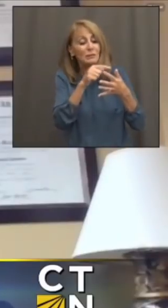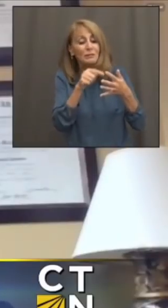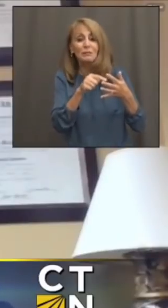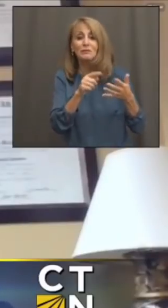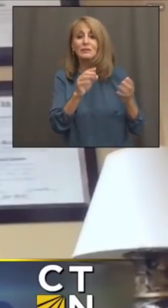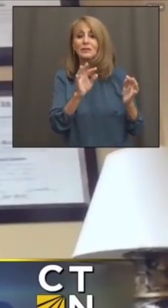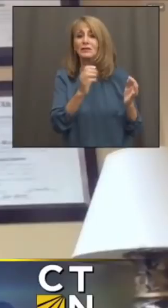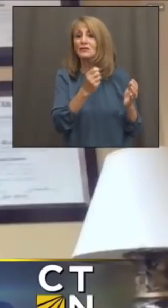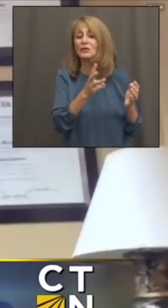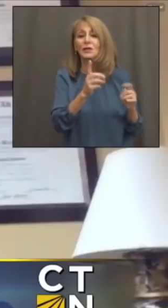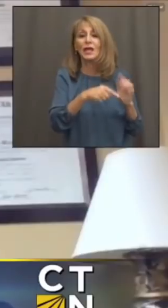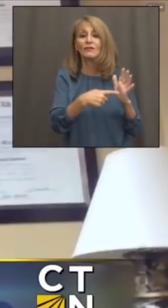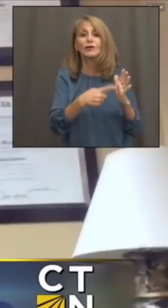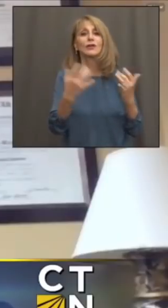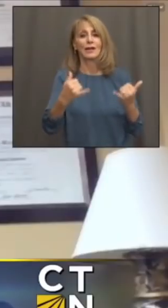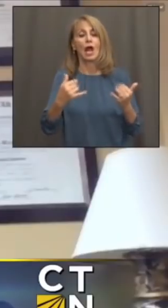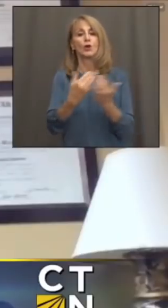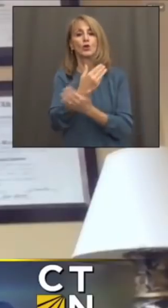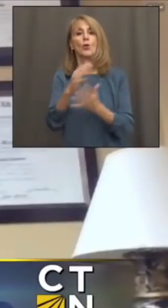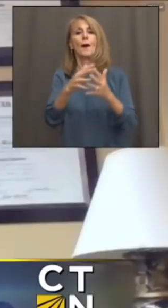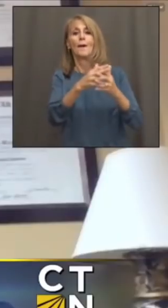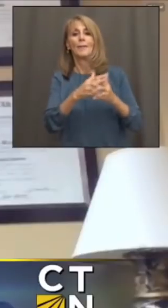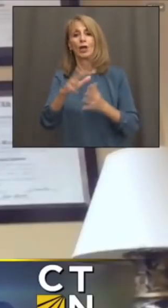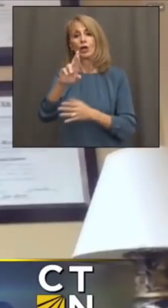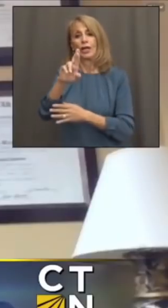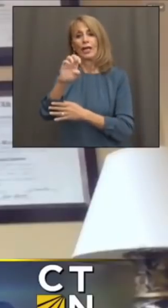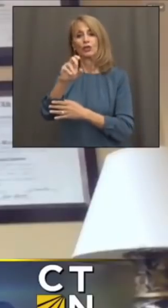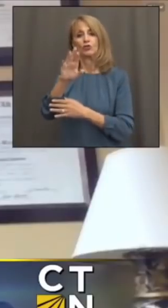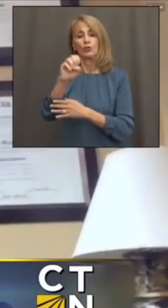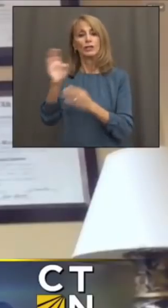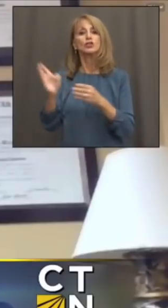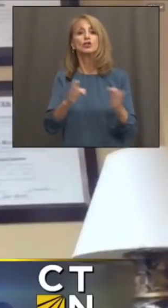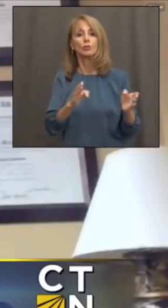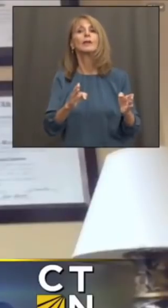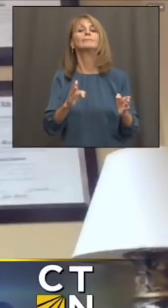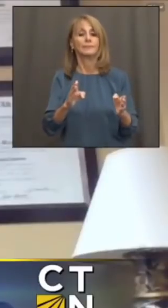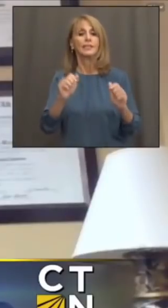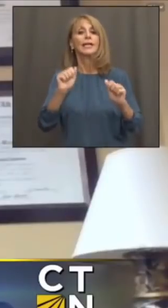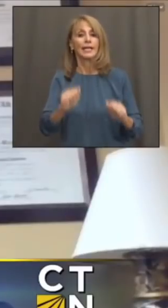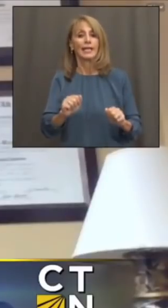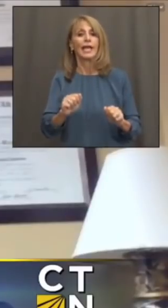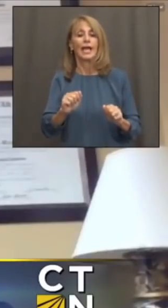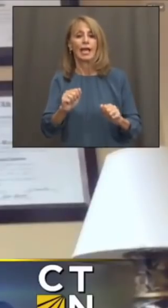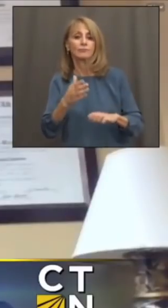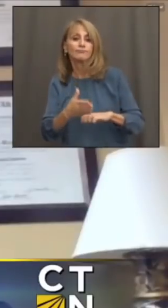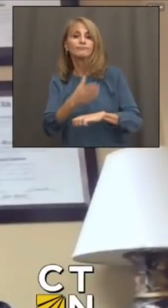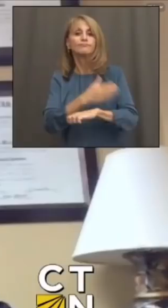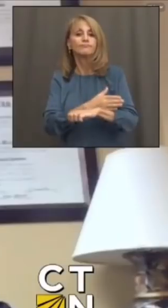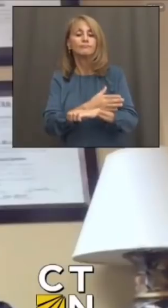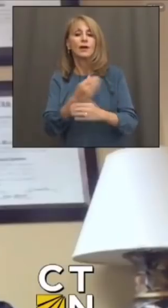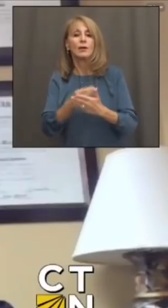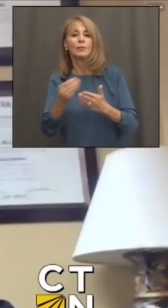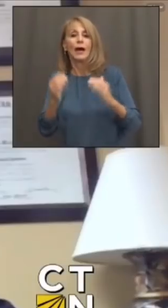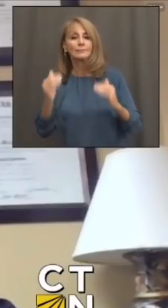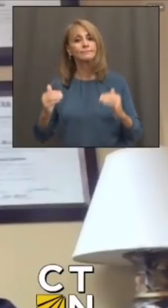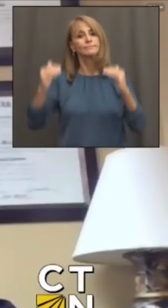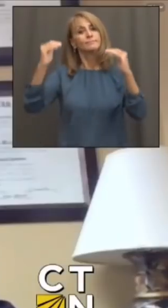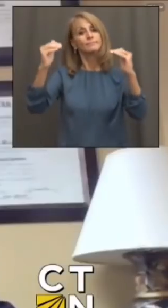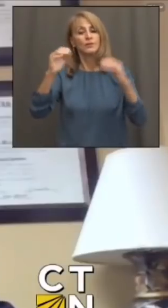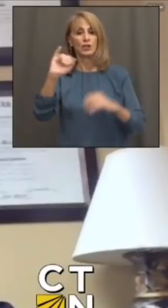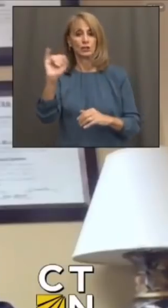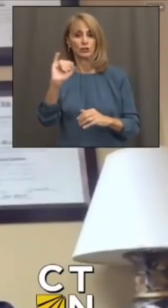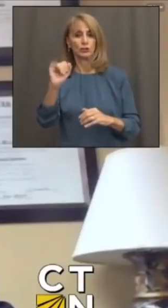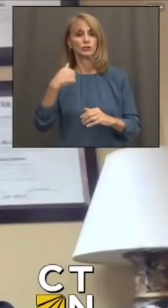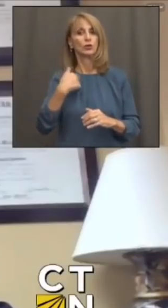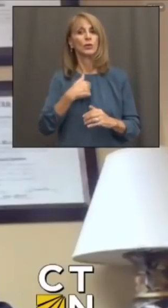So the American Rescue Plan will provide additional resources for them to come in and buy up and purchase more. So we are anticipating a great deal of